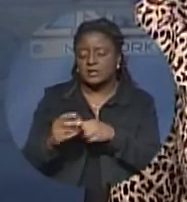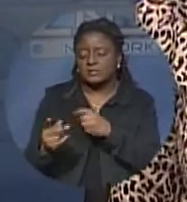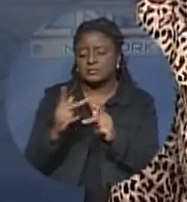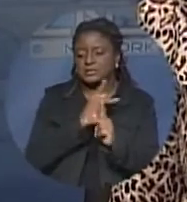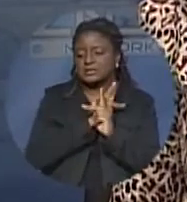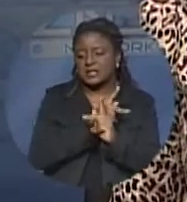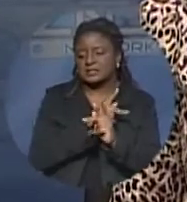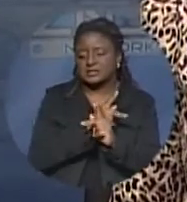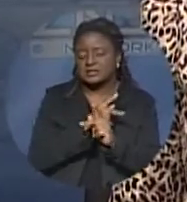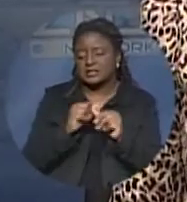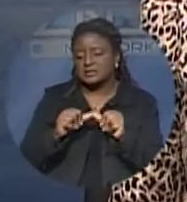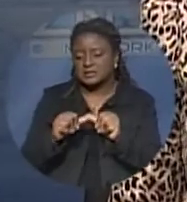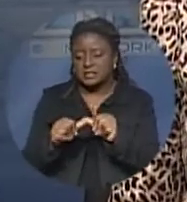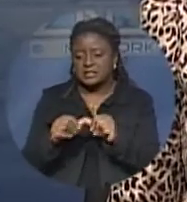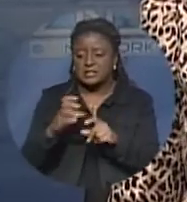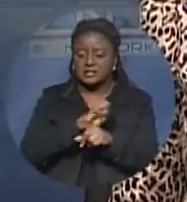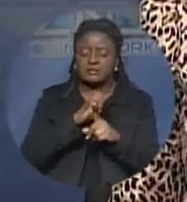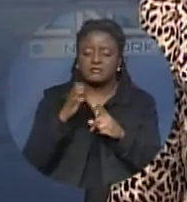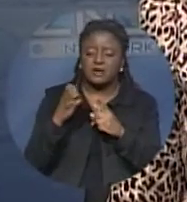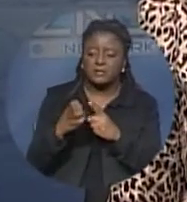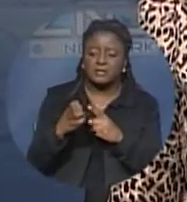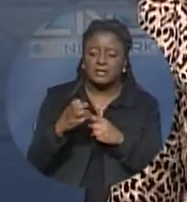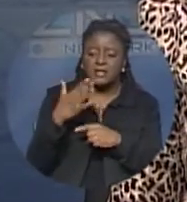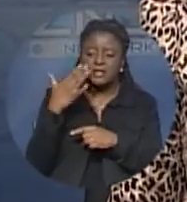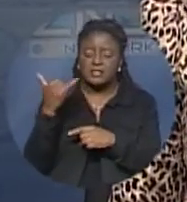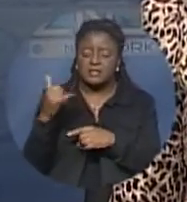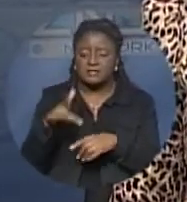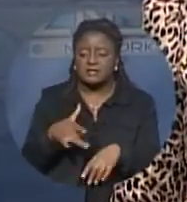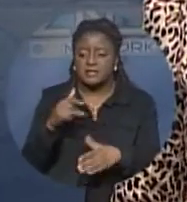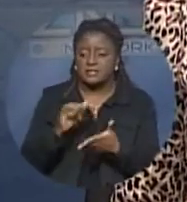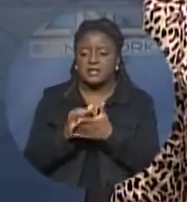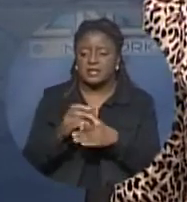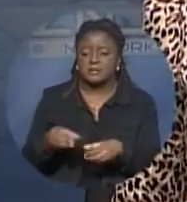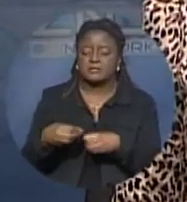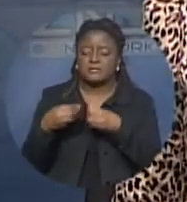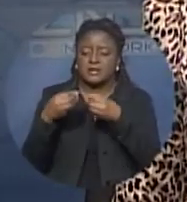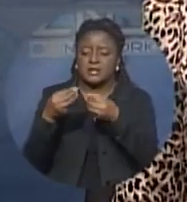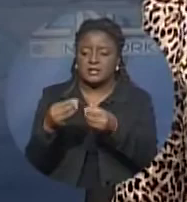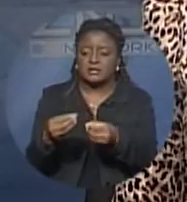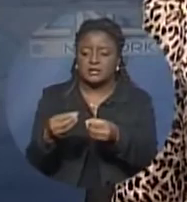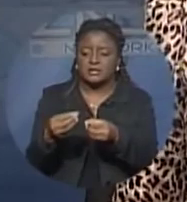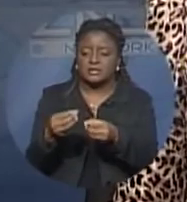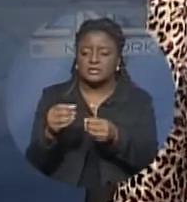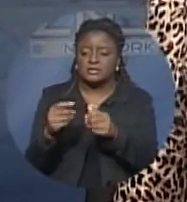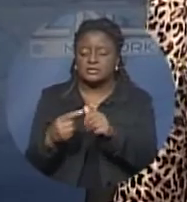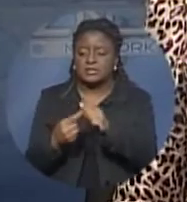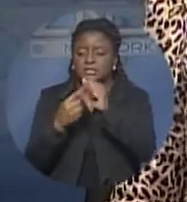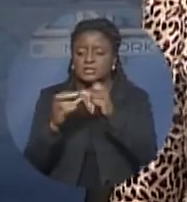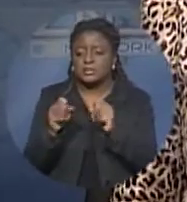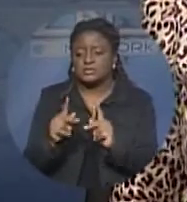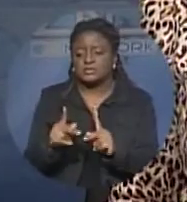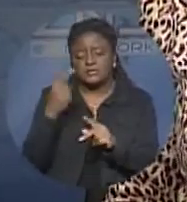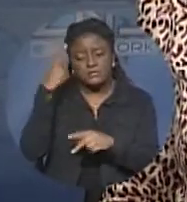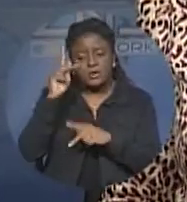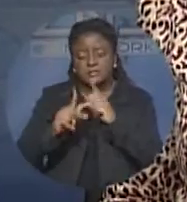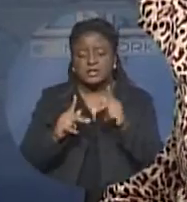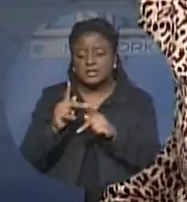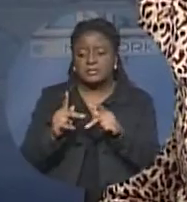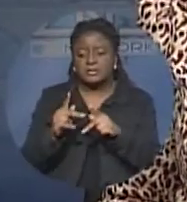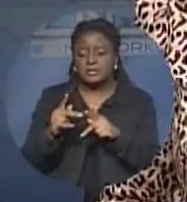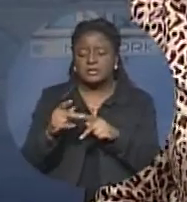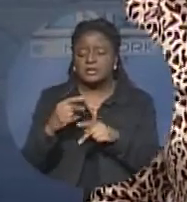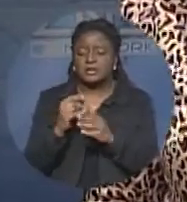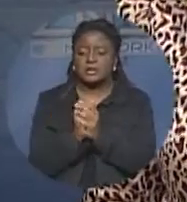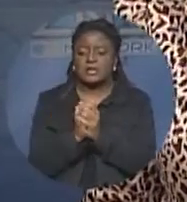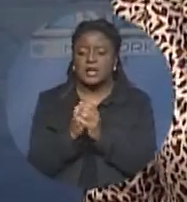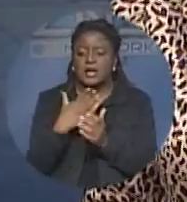can offer unique employment opportunities for students looking for a career and adults looking to change jobs, perhaps. Shanique Miller takes